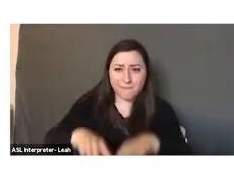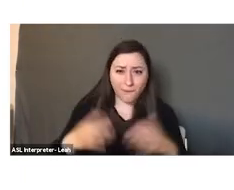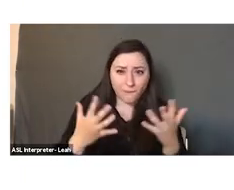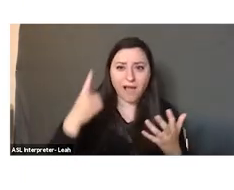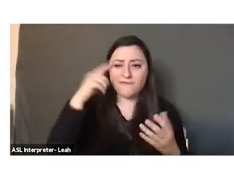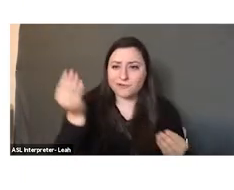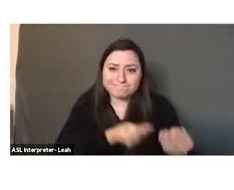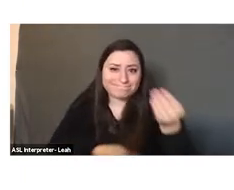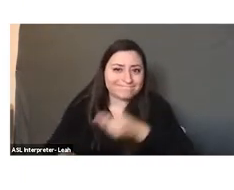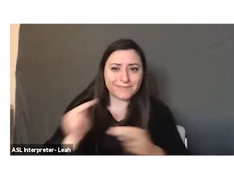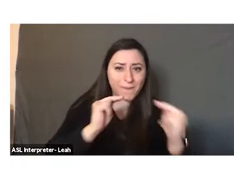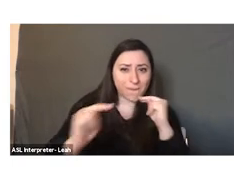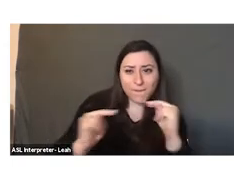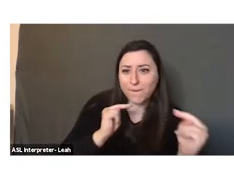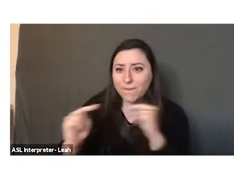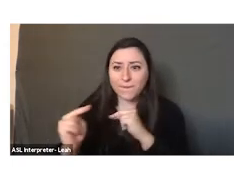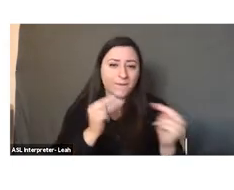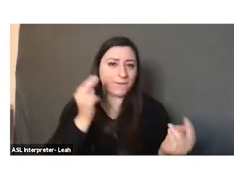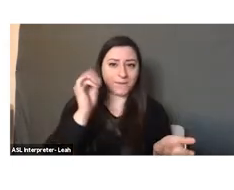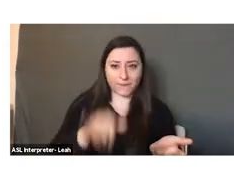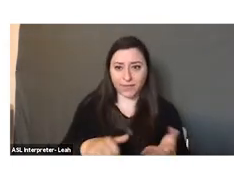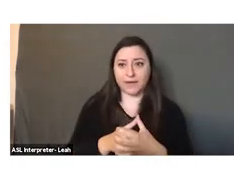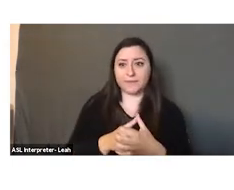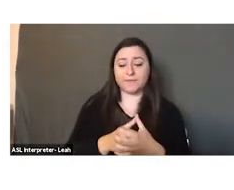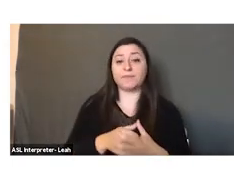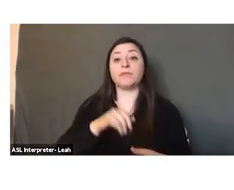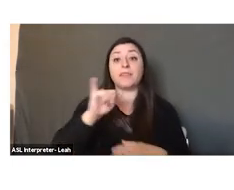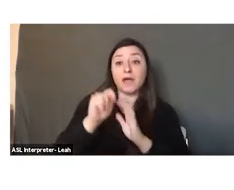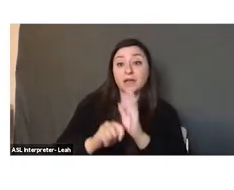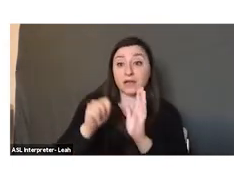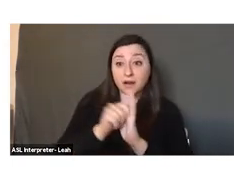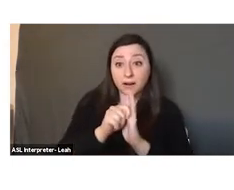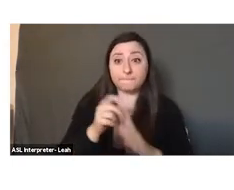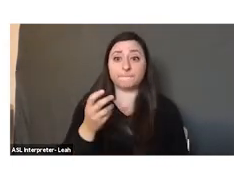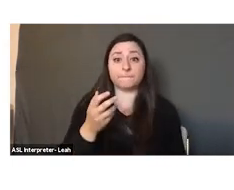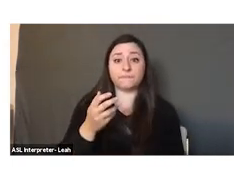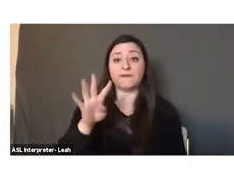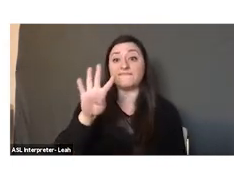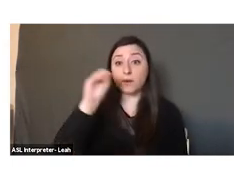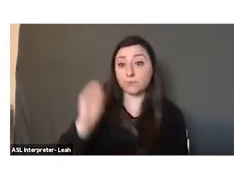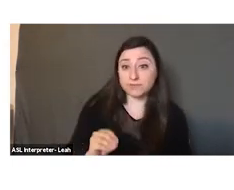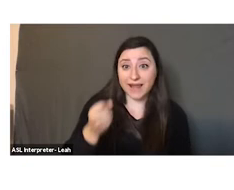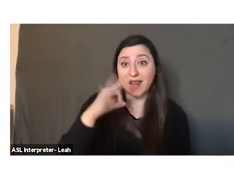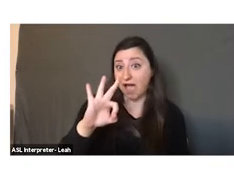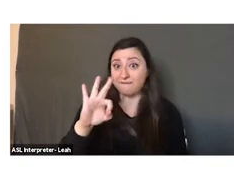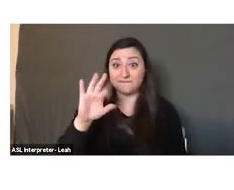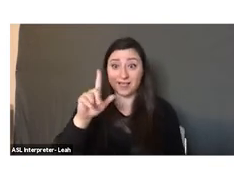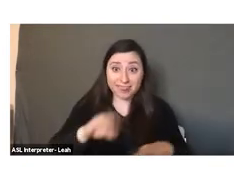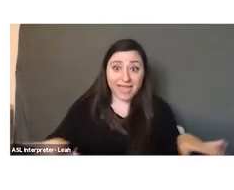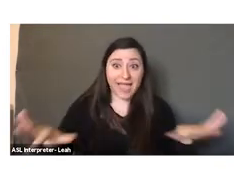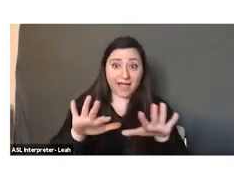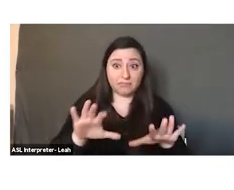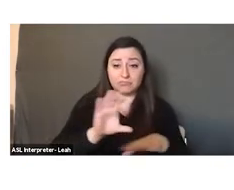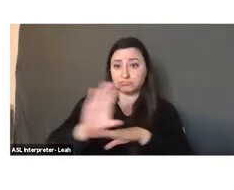of goods. At that time, as I said, 40% of cultivated land was allocated